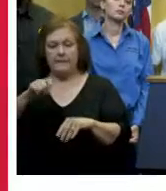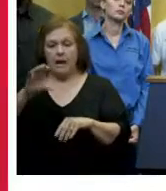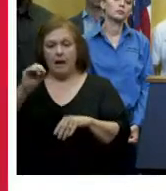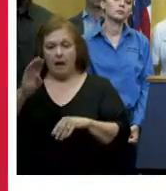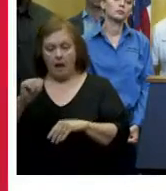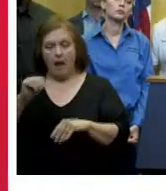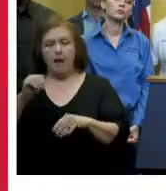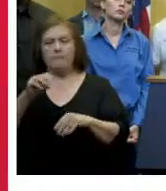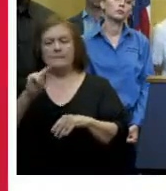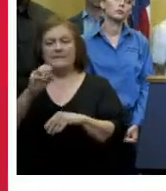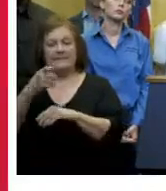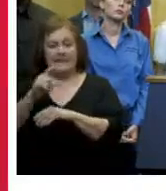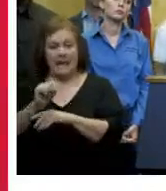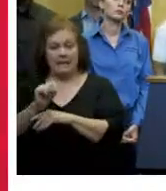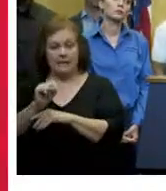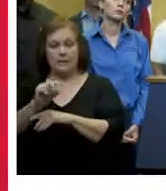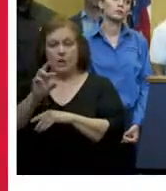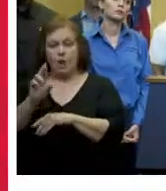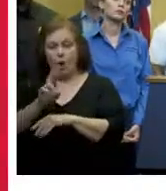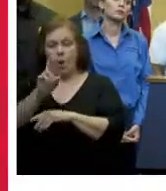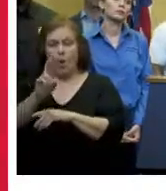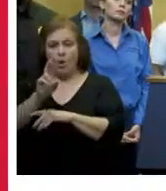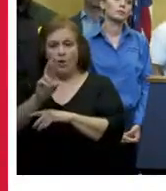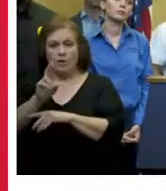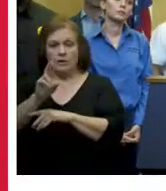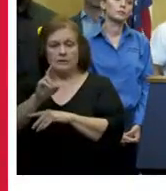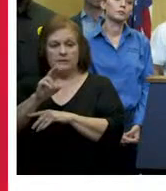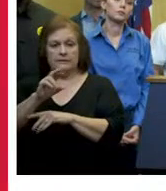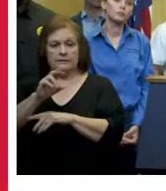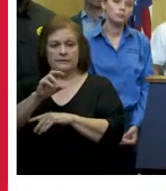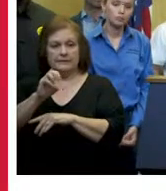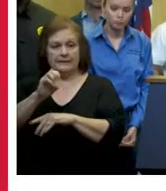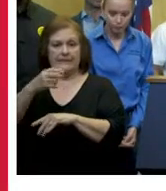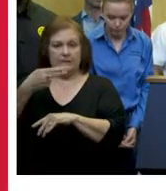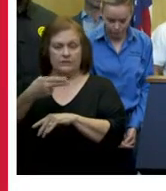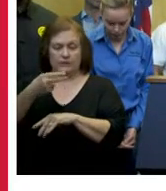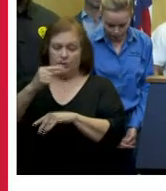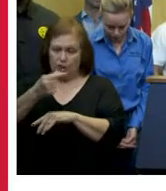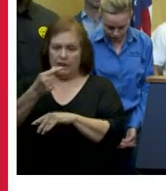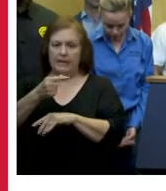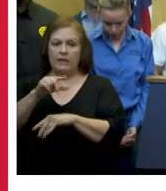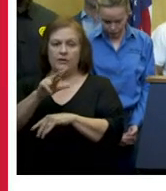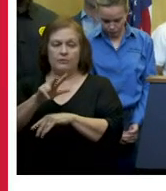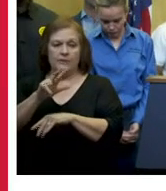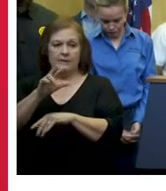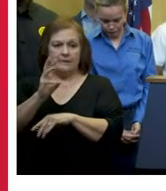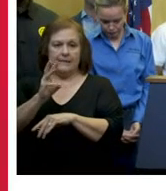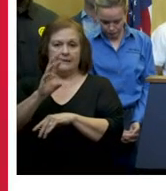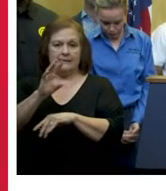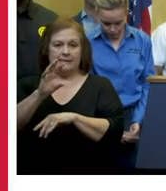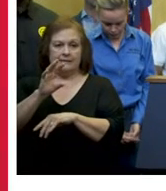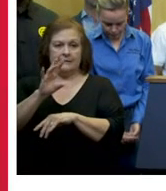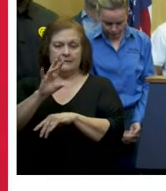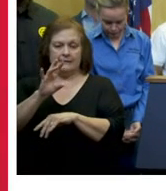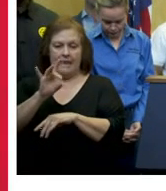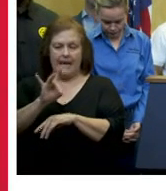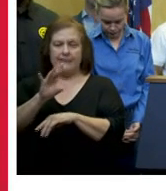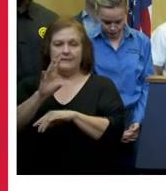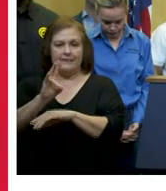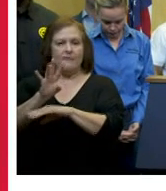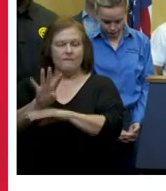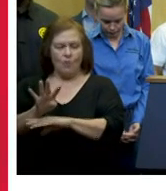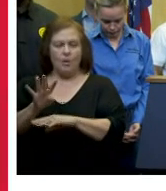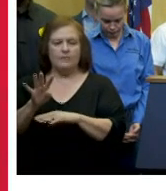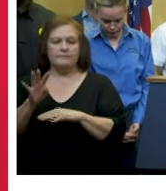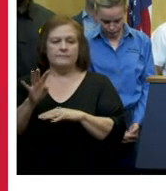text alerts by texting capital r capital e capital g to 368374 we encourage customers